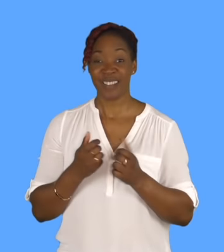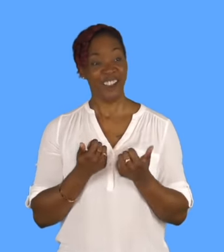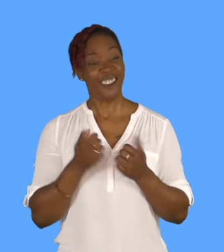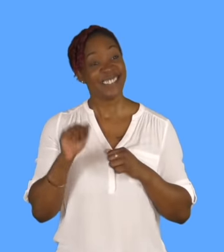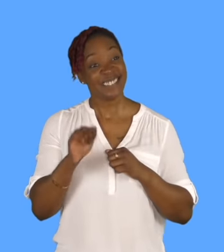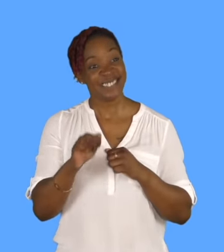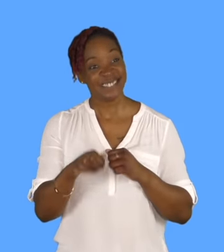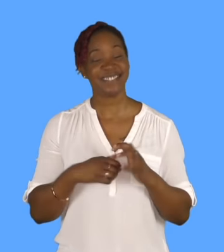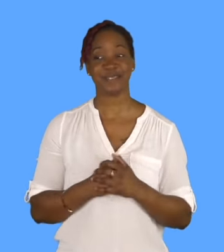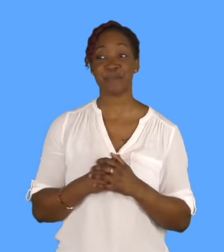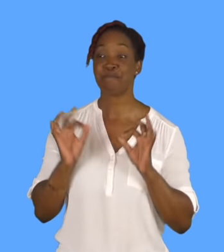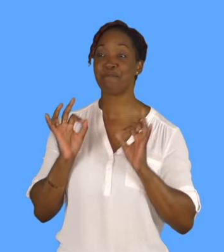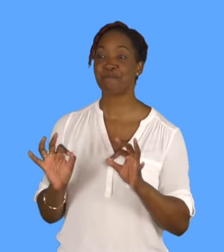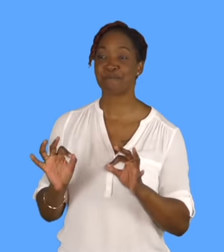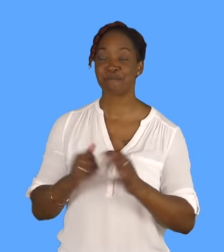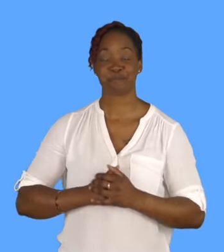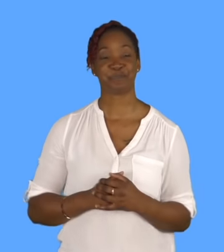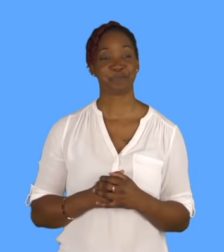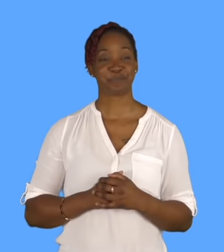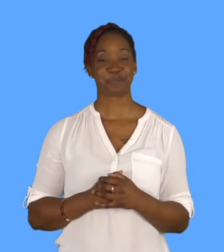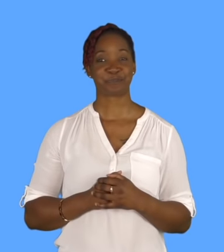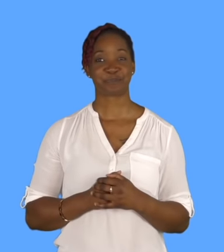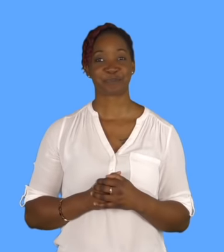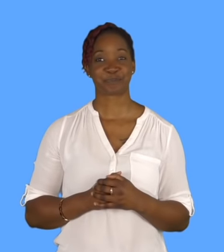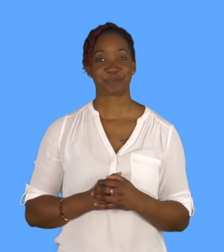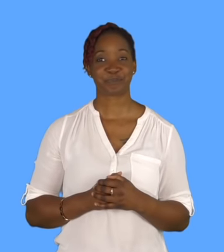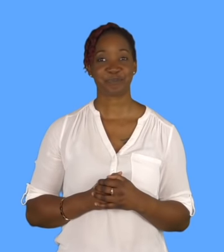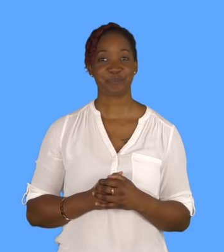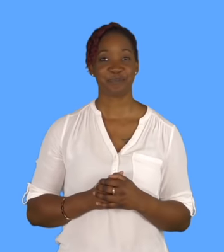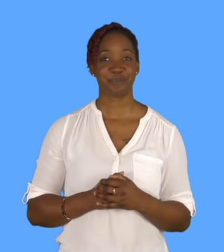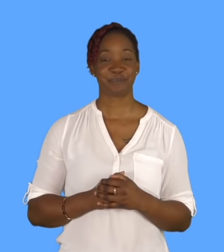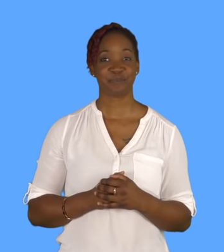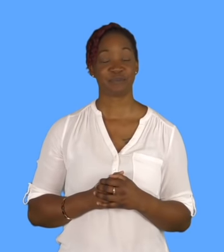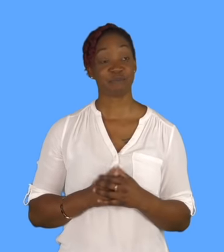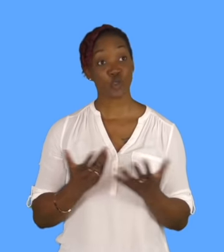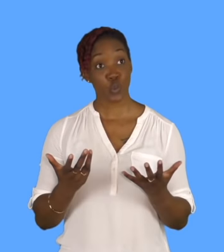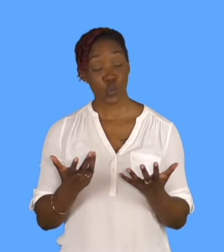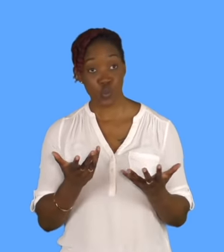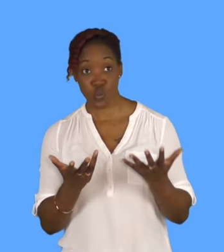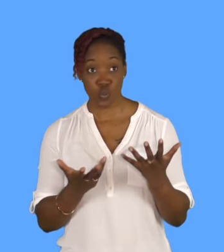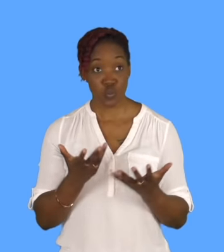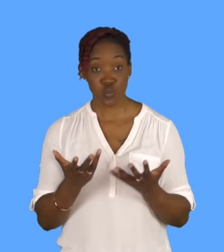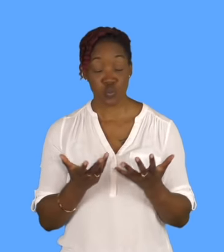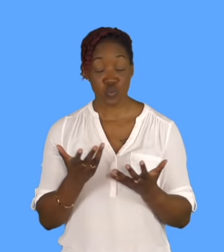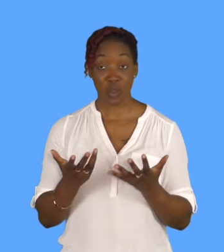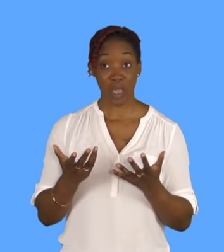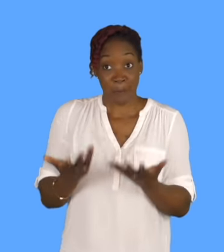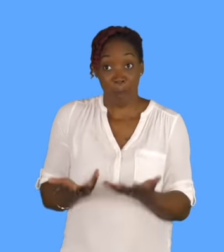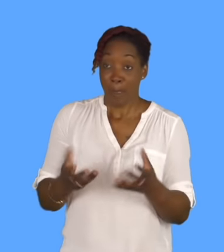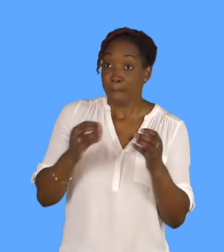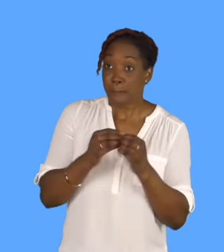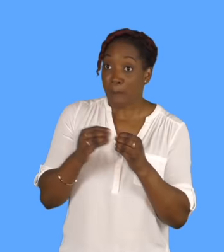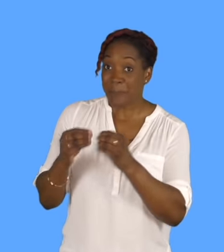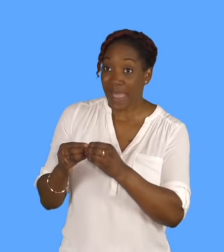are you in Bombay at the moment? I am in Mumbai, yes. And it's very muggy. It's been raining a lot, and it's raining.